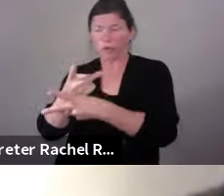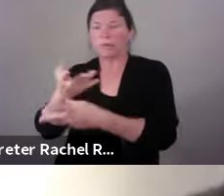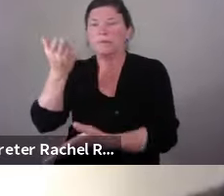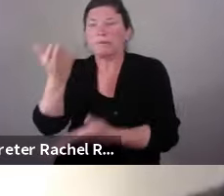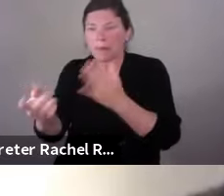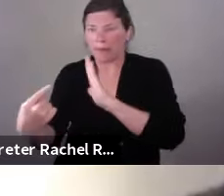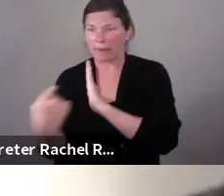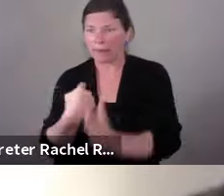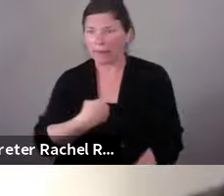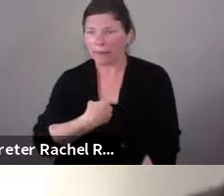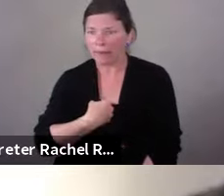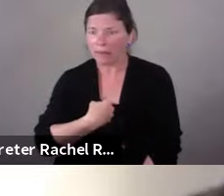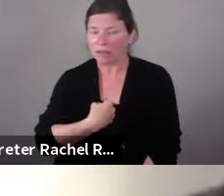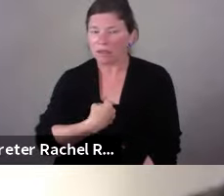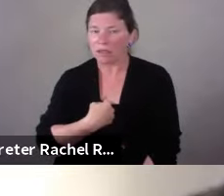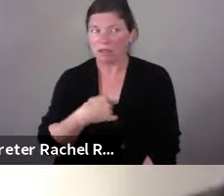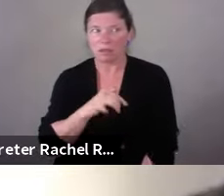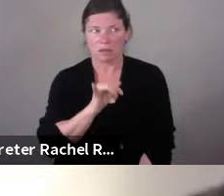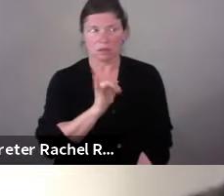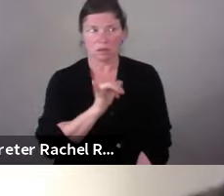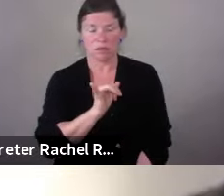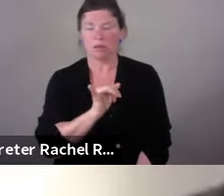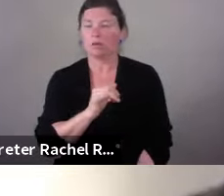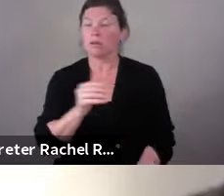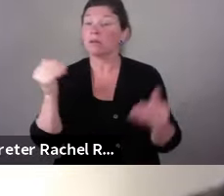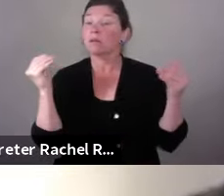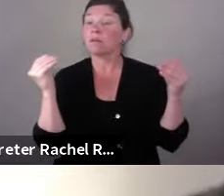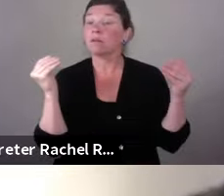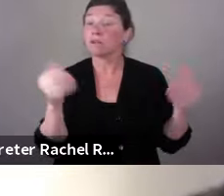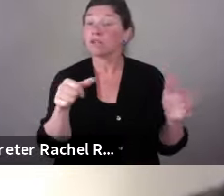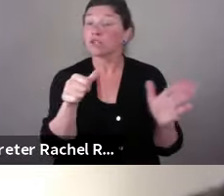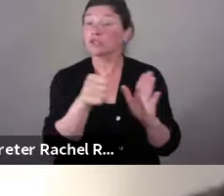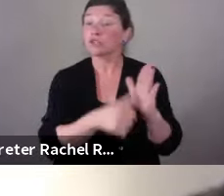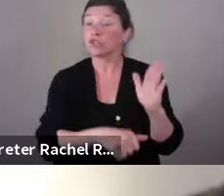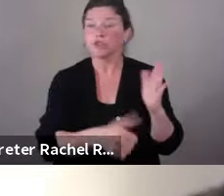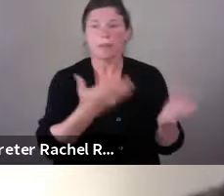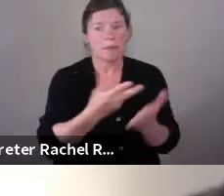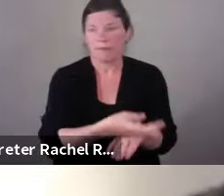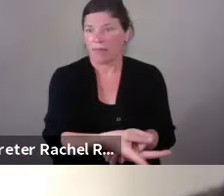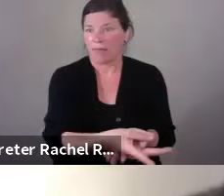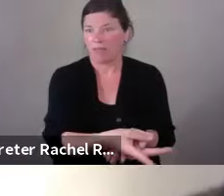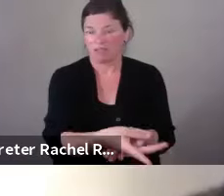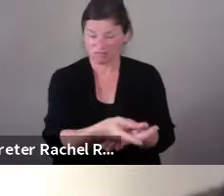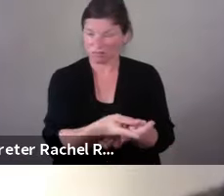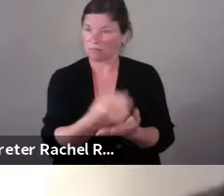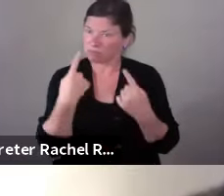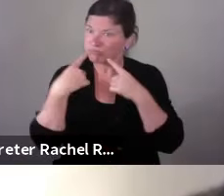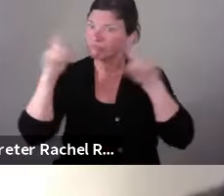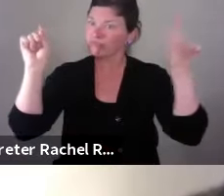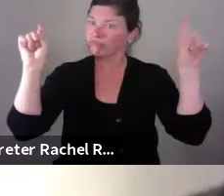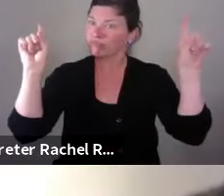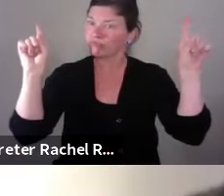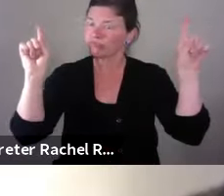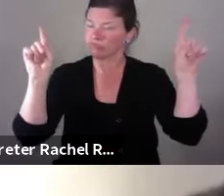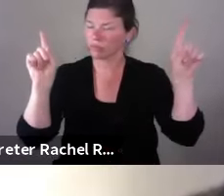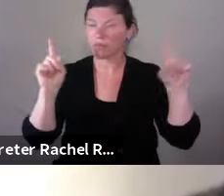I decided to go through the surgery knowing that the surgery may not work, it did, it saved my life, but it took me five and a half